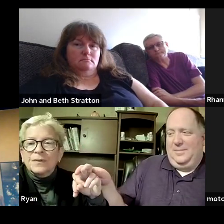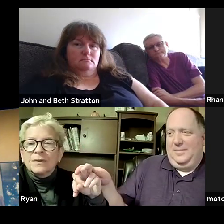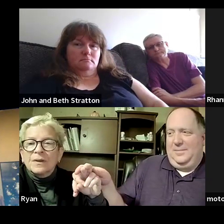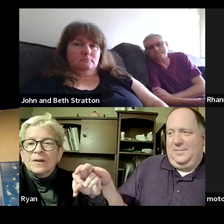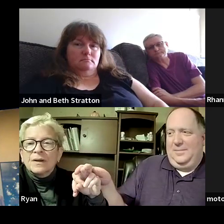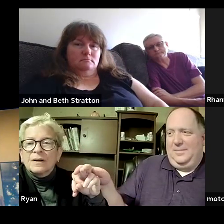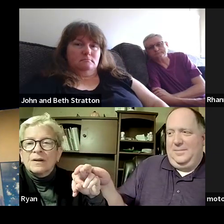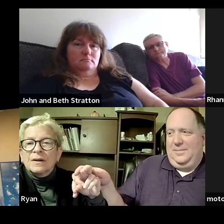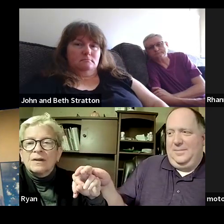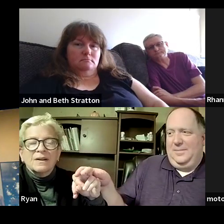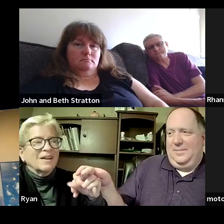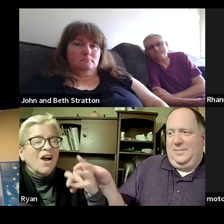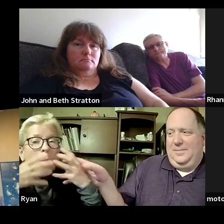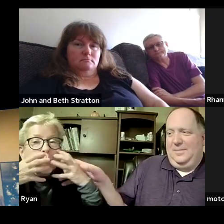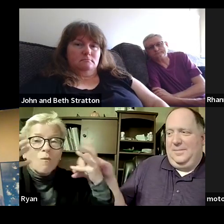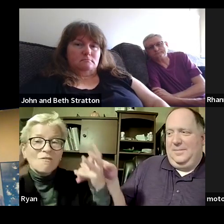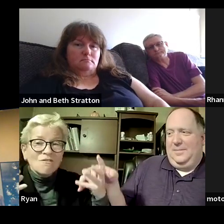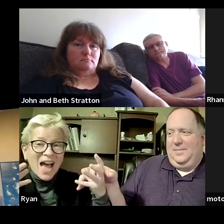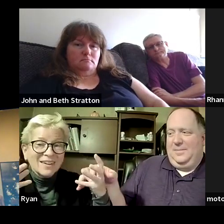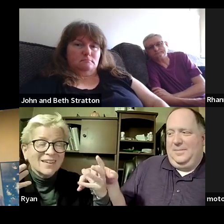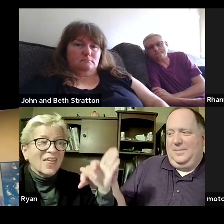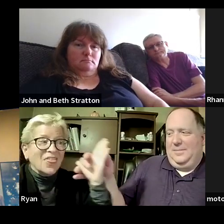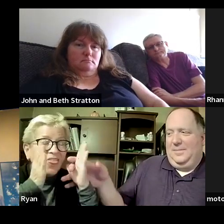health thin cova 22